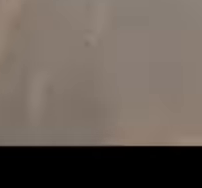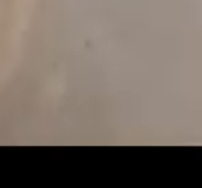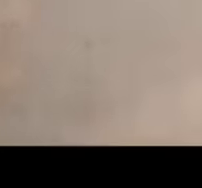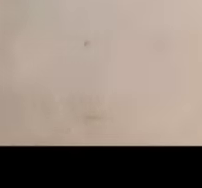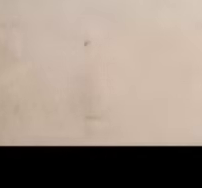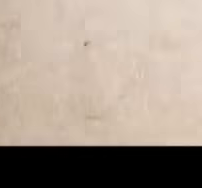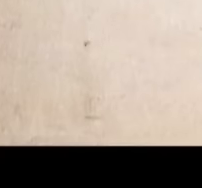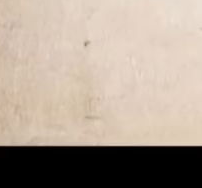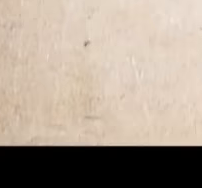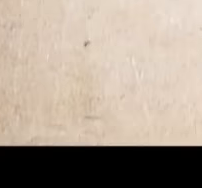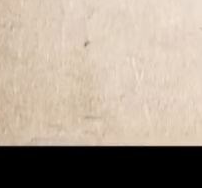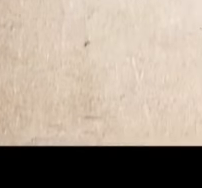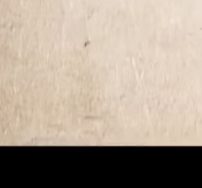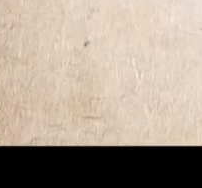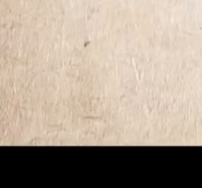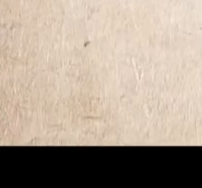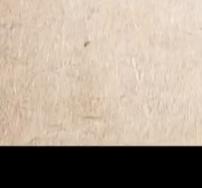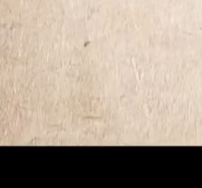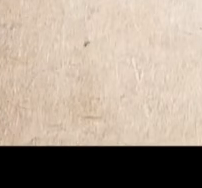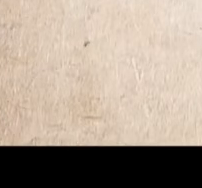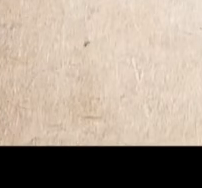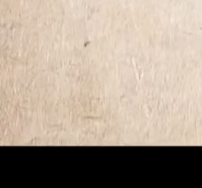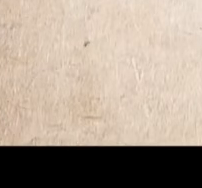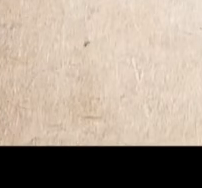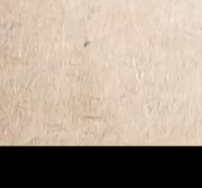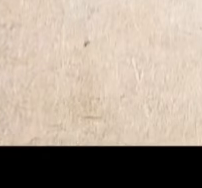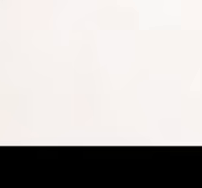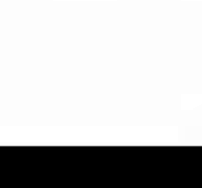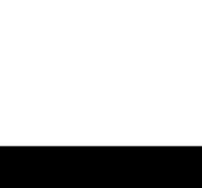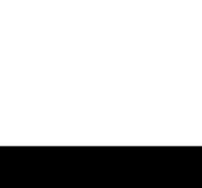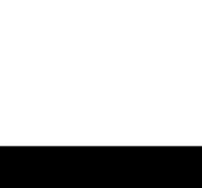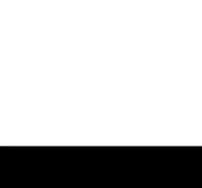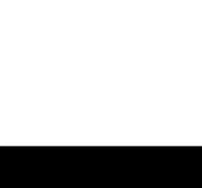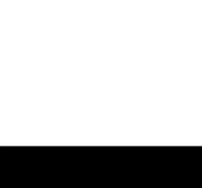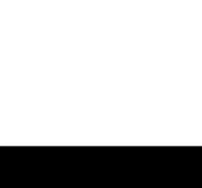moments we share, the merrier Christmas will be.